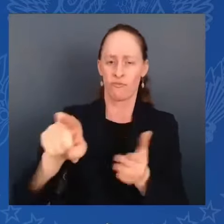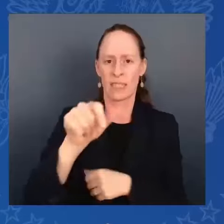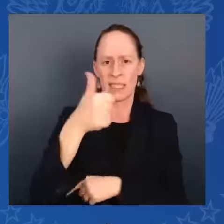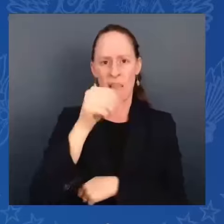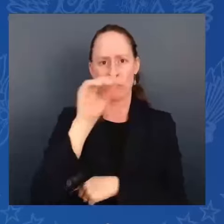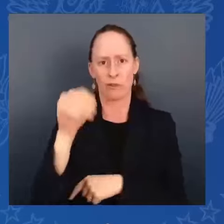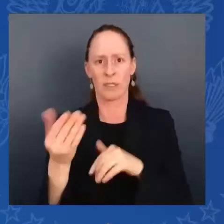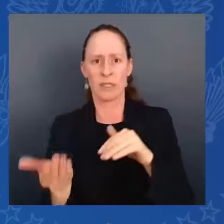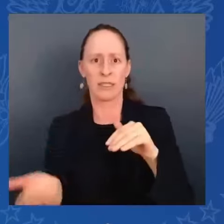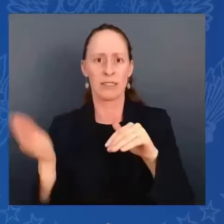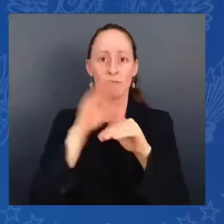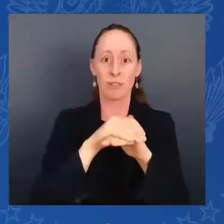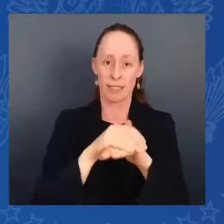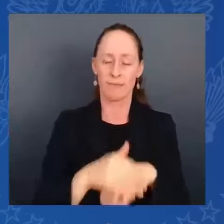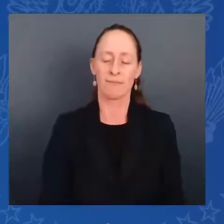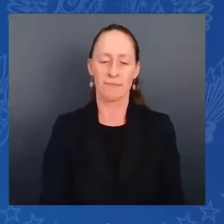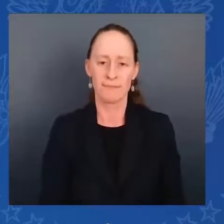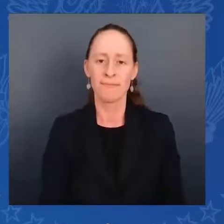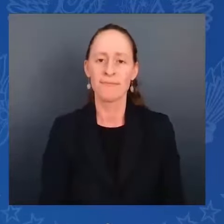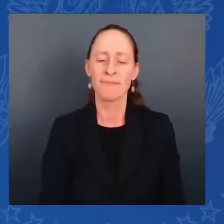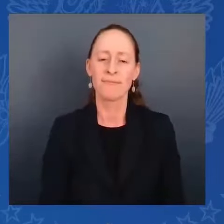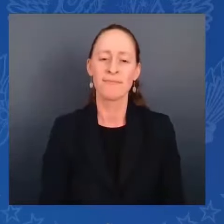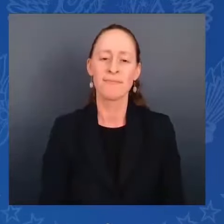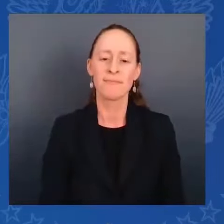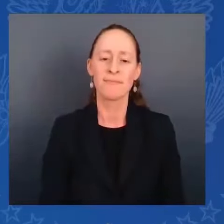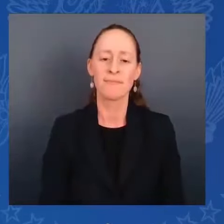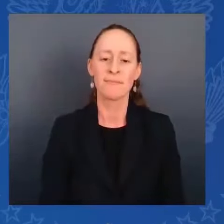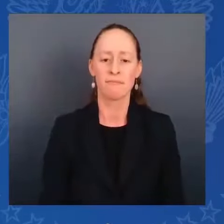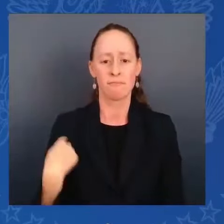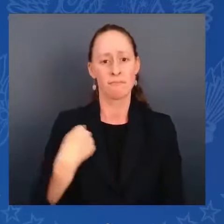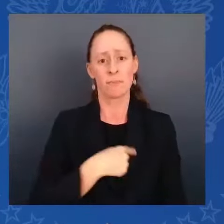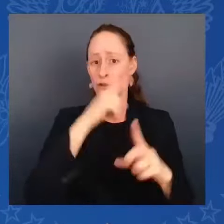We're helping military spouses pursue their own careers.